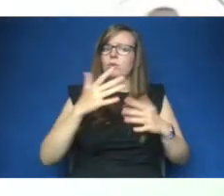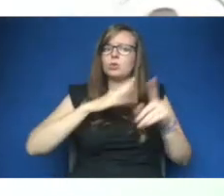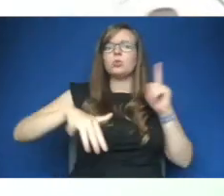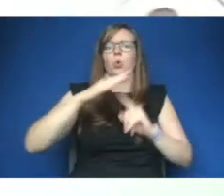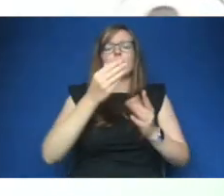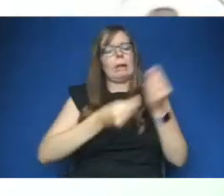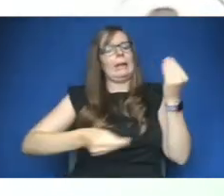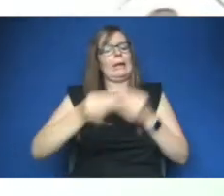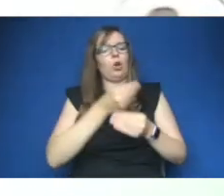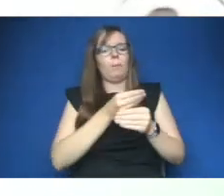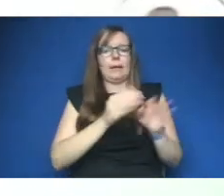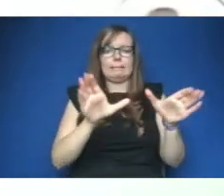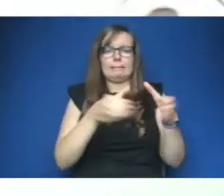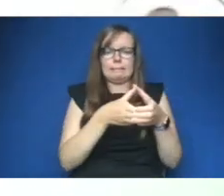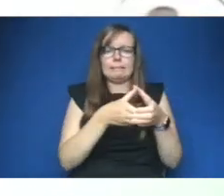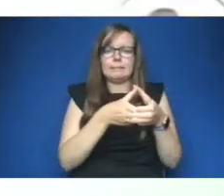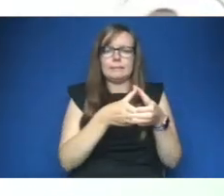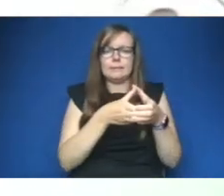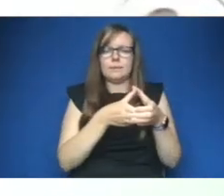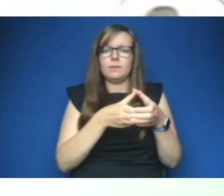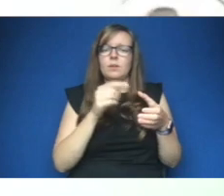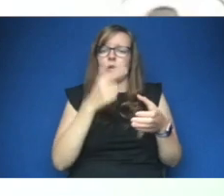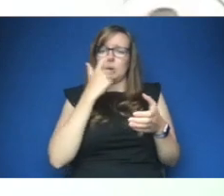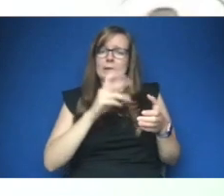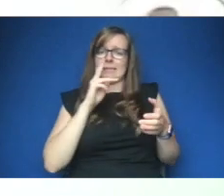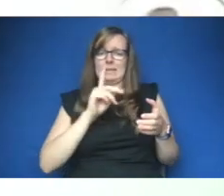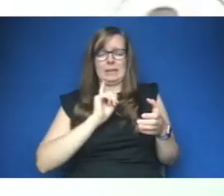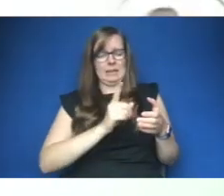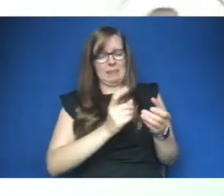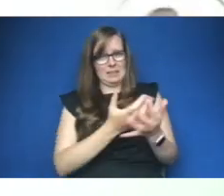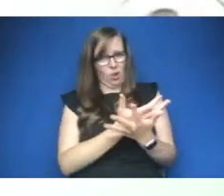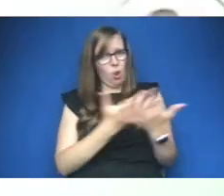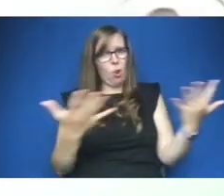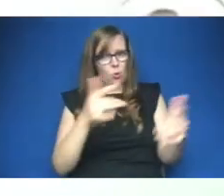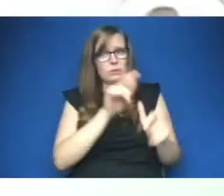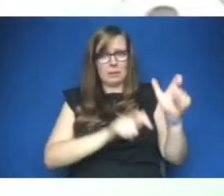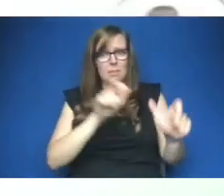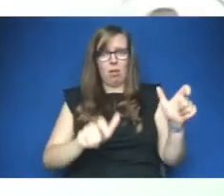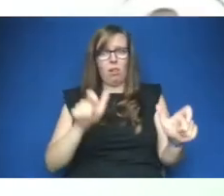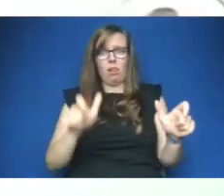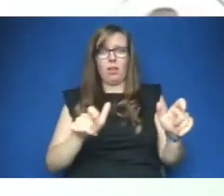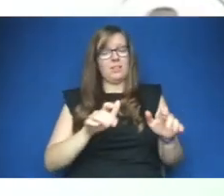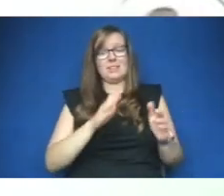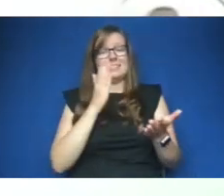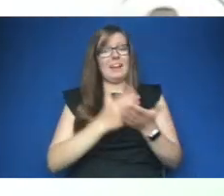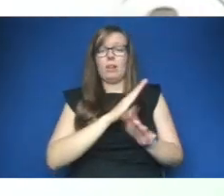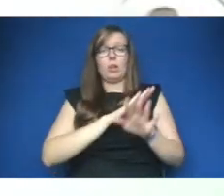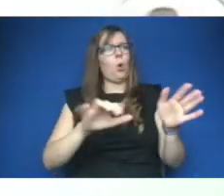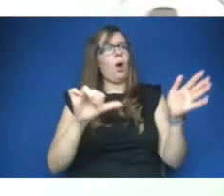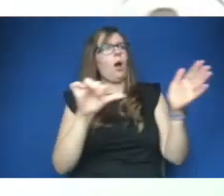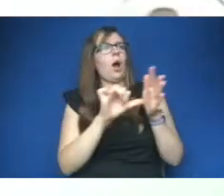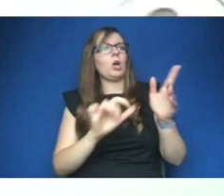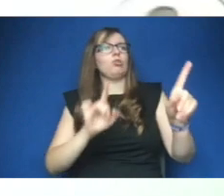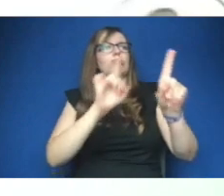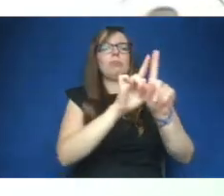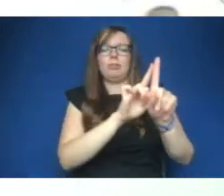so as you can see this is a significant proportion of society definitely not hard to reach right so marginalized people